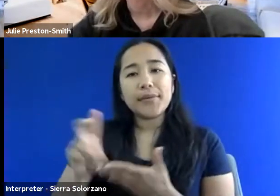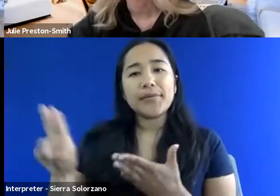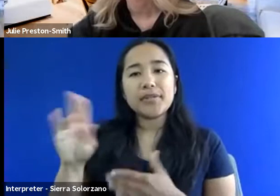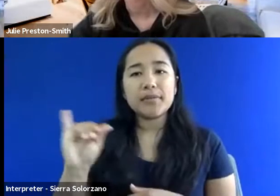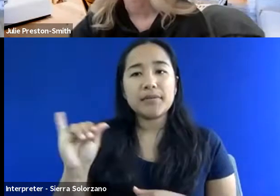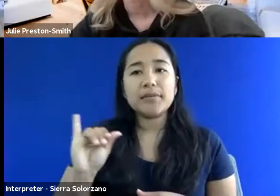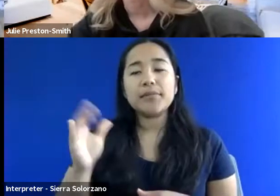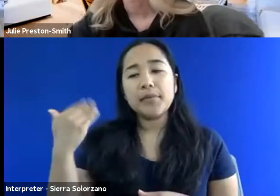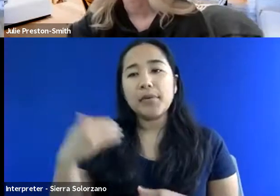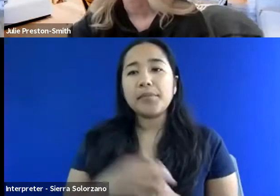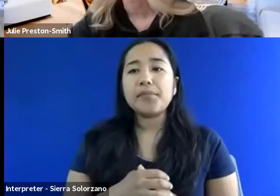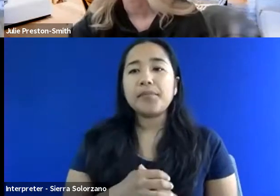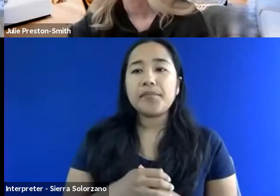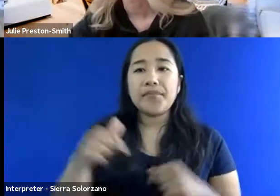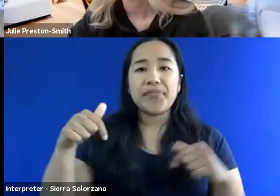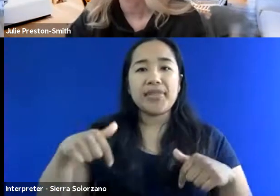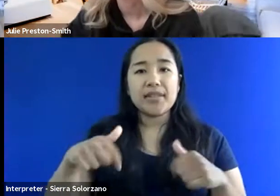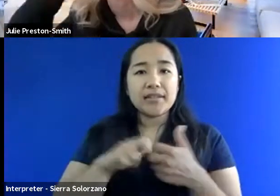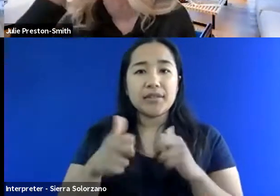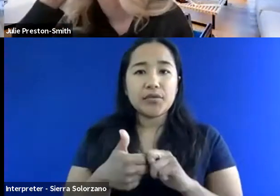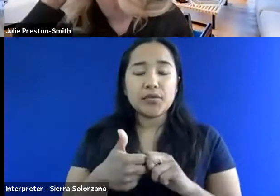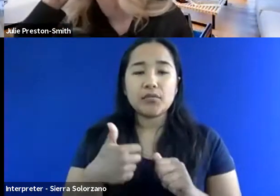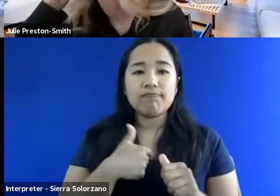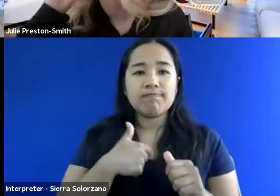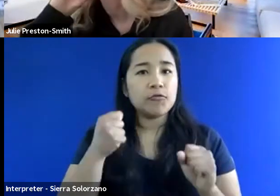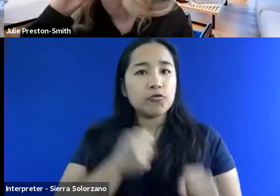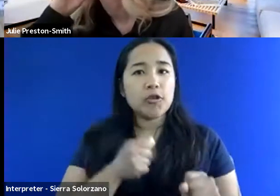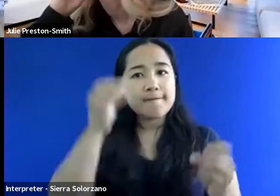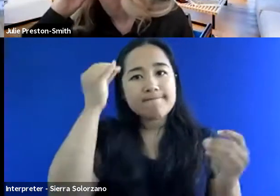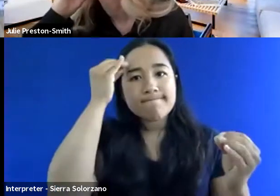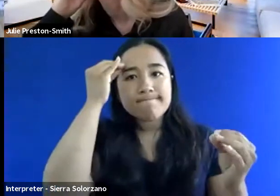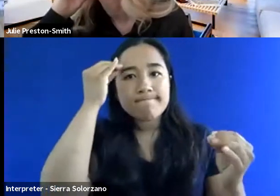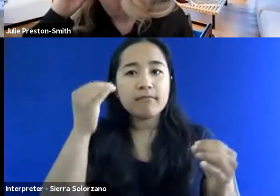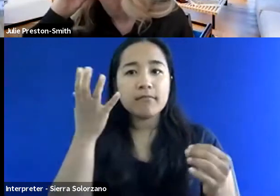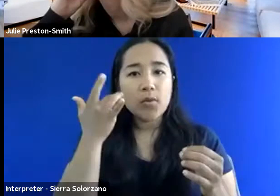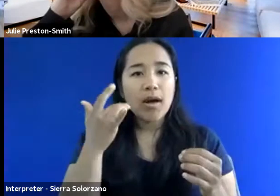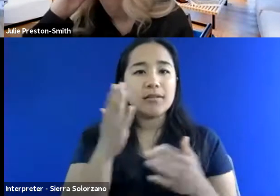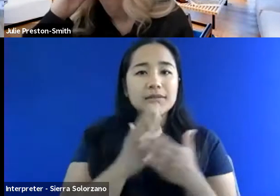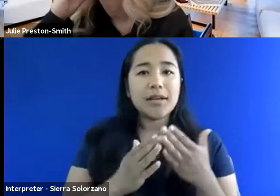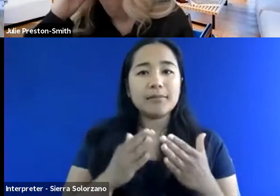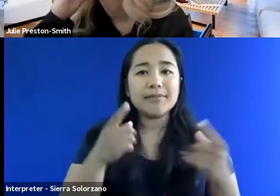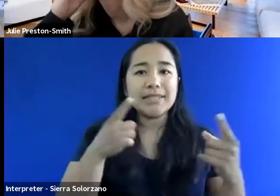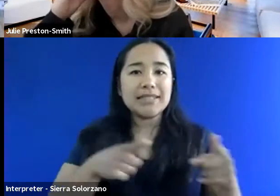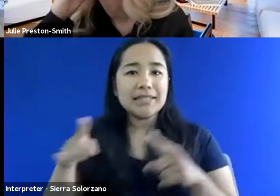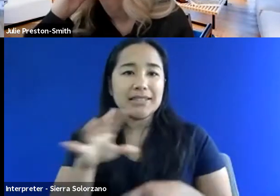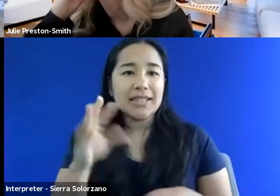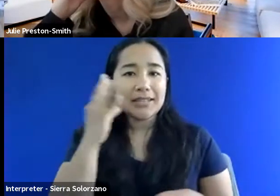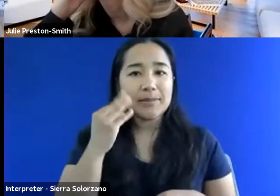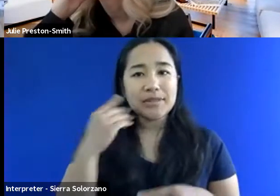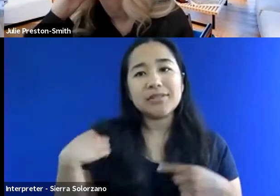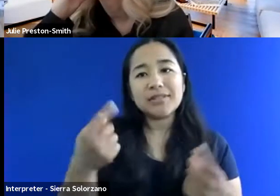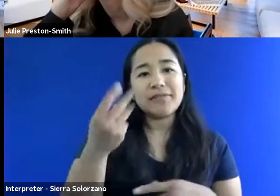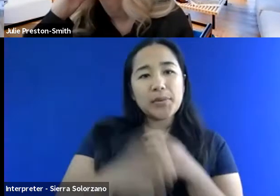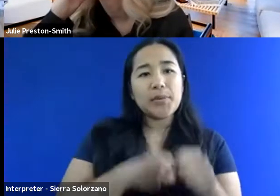issue is something that's at the forefront of my mind all the time now, because of certain incidents and experiences I've had in the last few years with